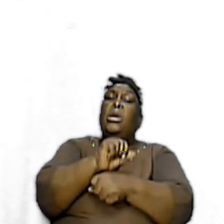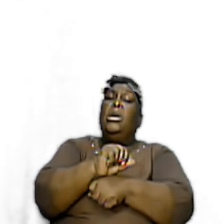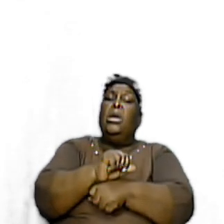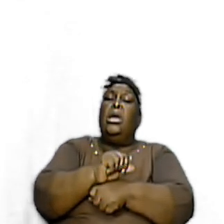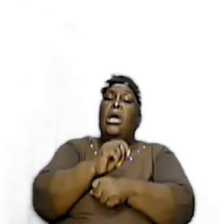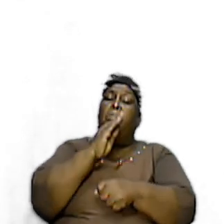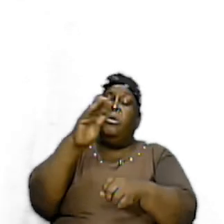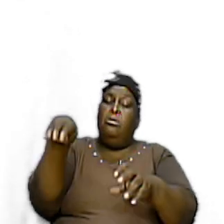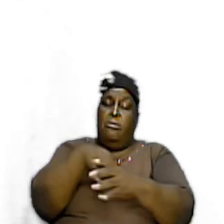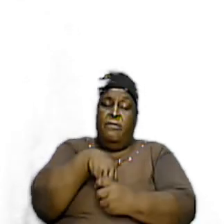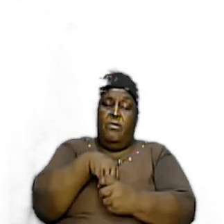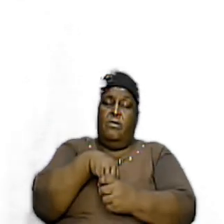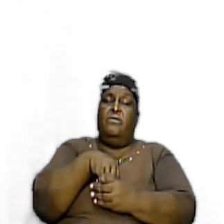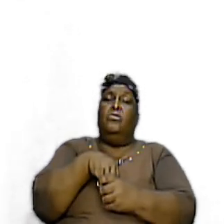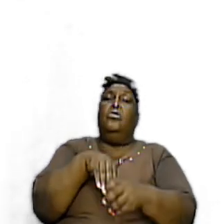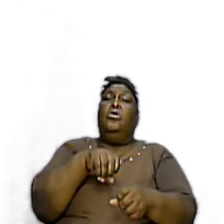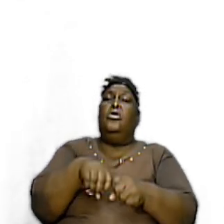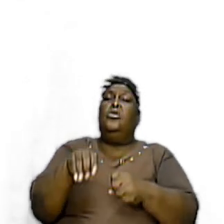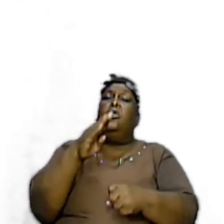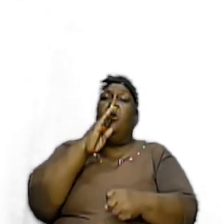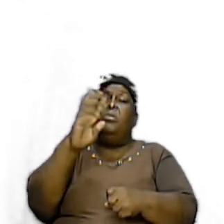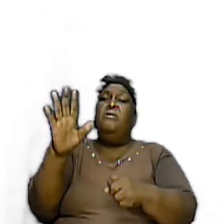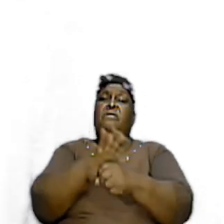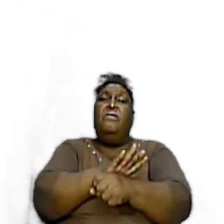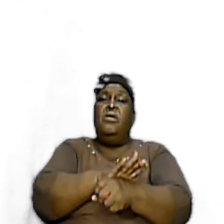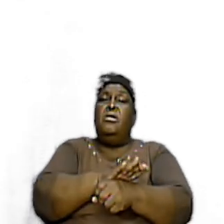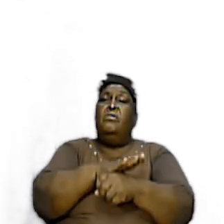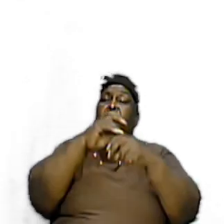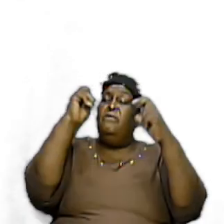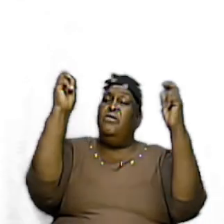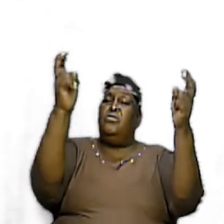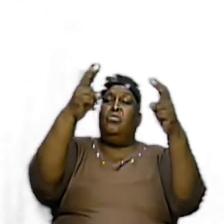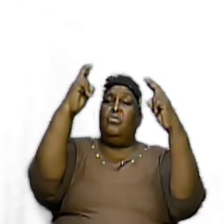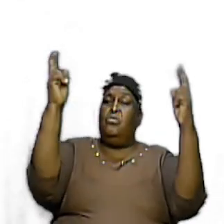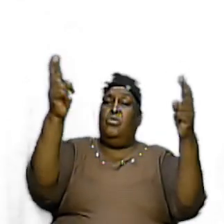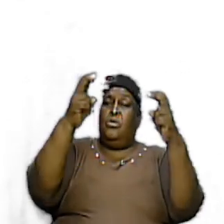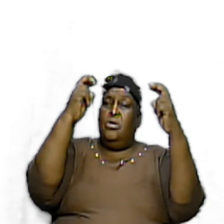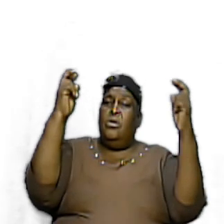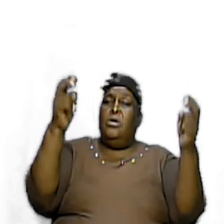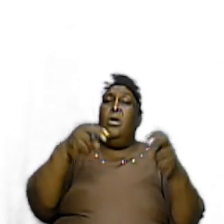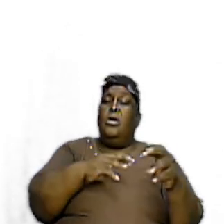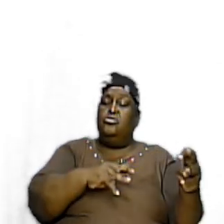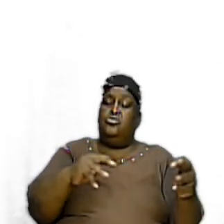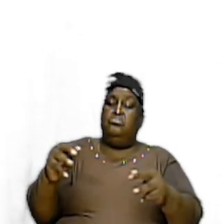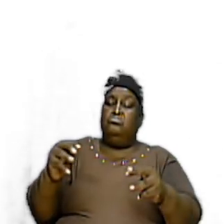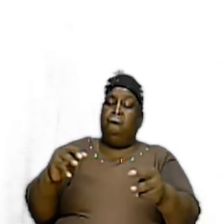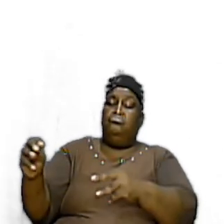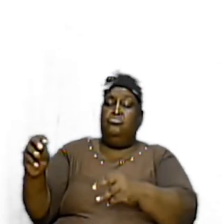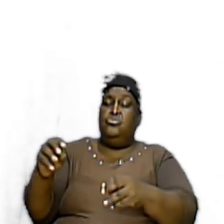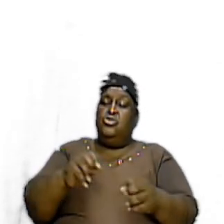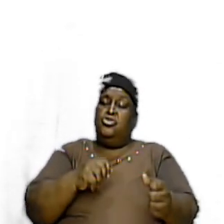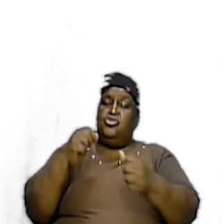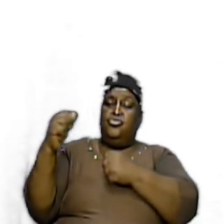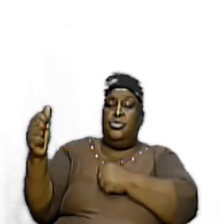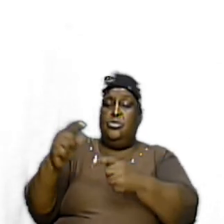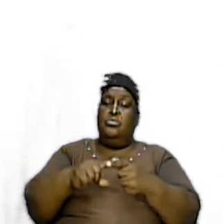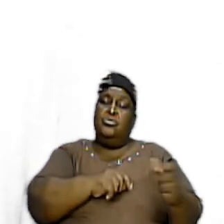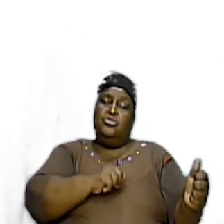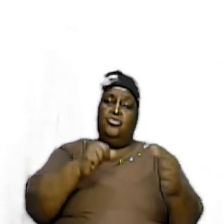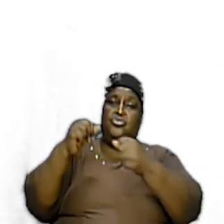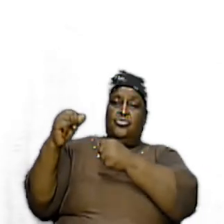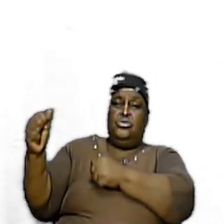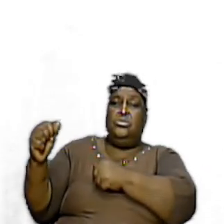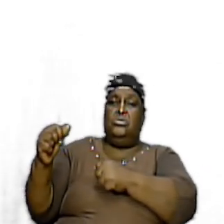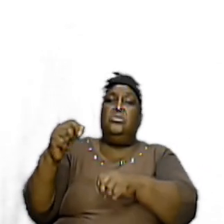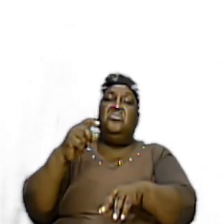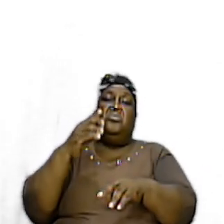And Being Involved So That We Can Be Filled With Victory And Move From Strength To Strength I